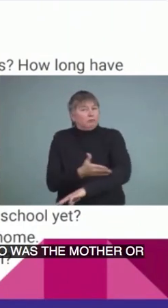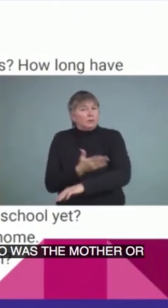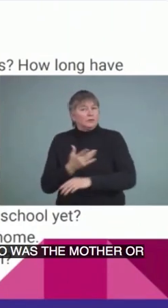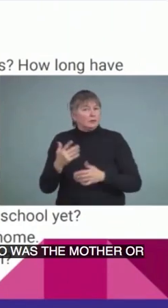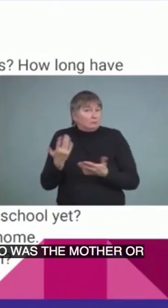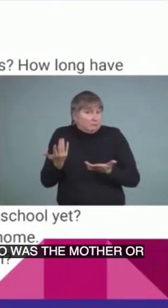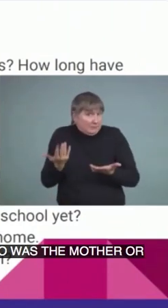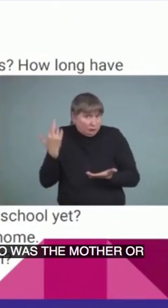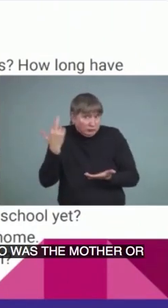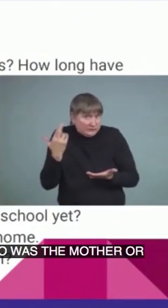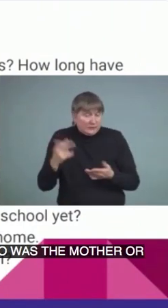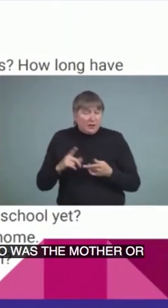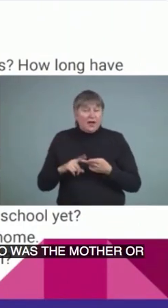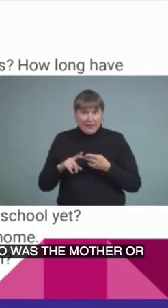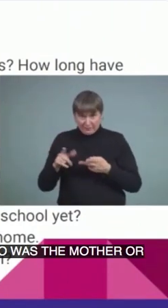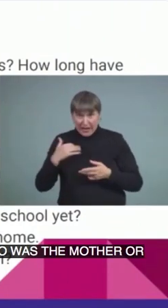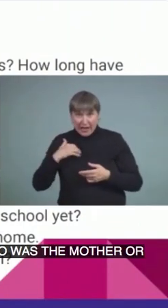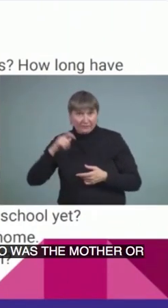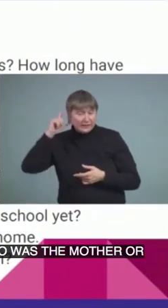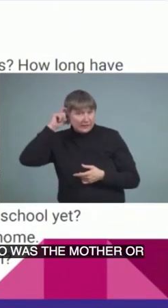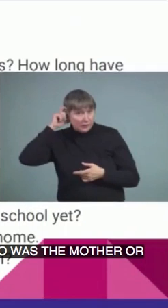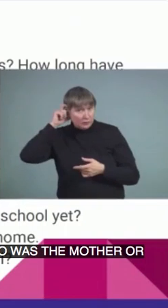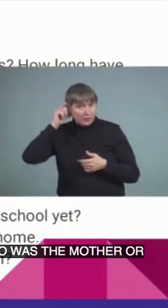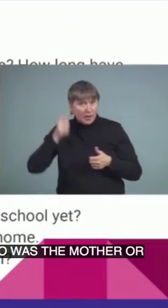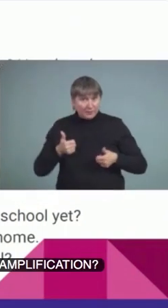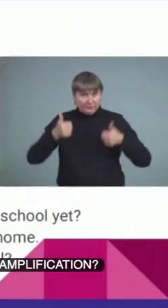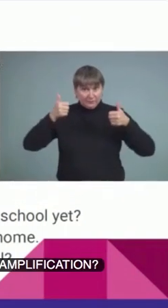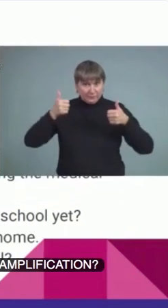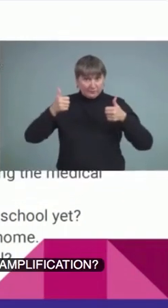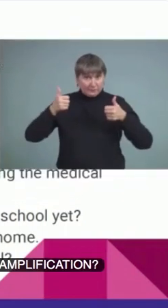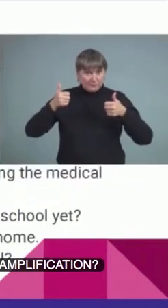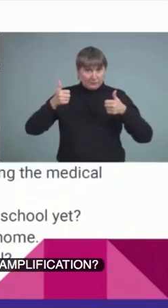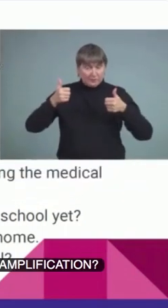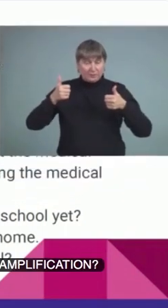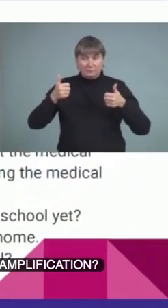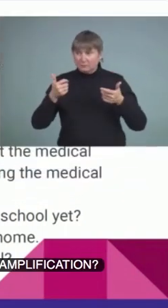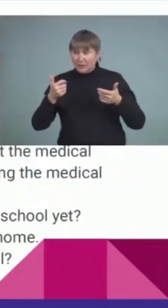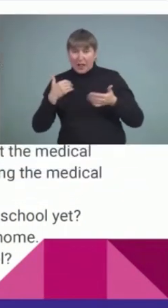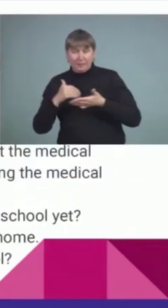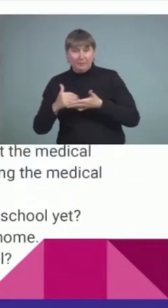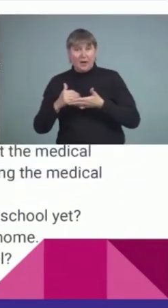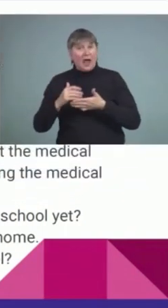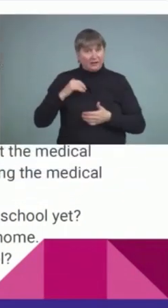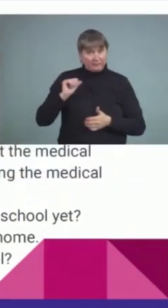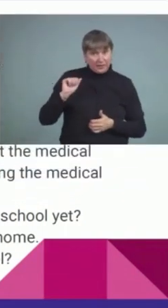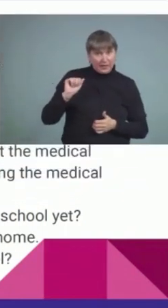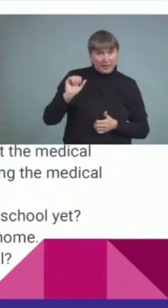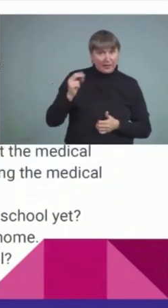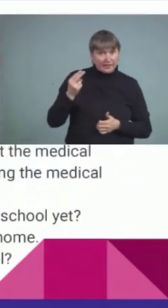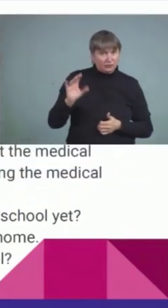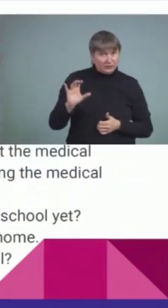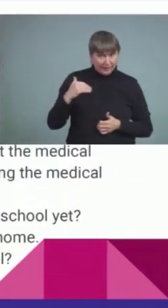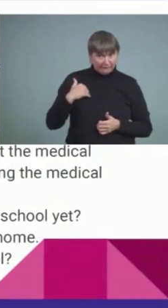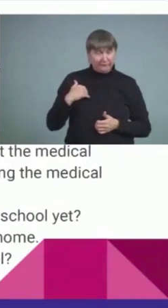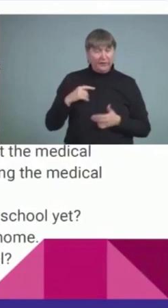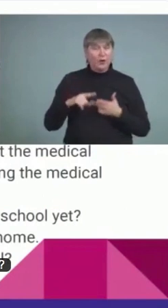she have that hearing amplification? Is that all in place? Does she have Alberta health care? Who's doing